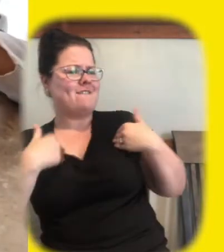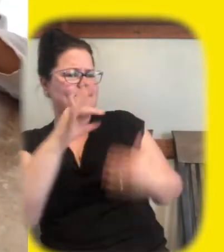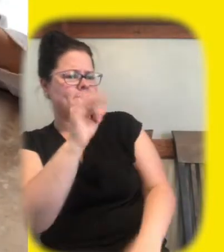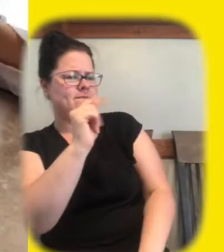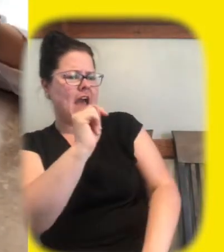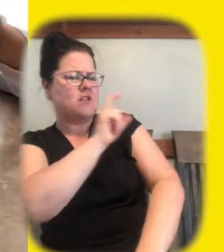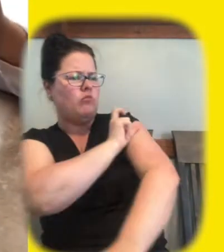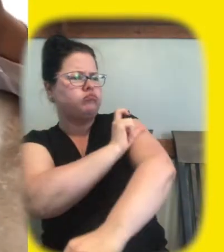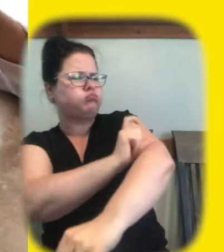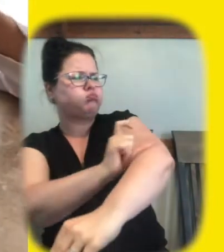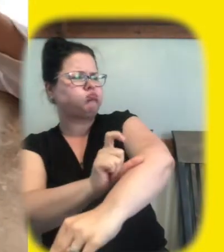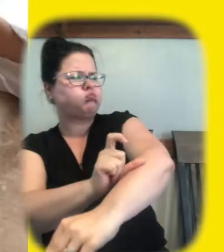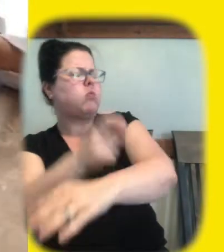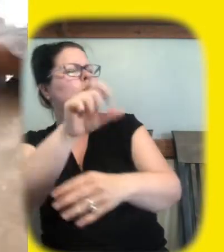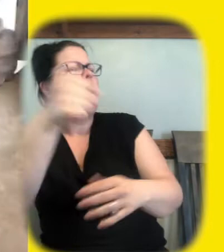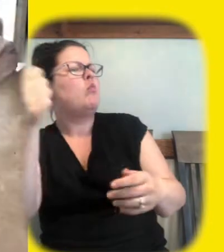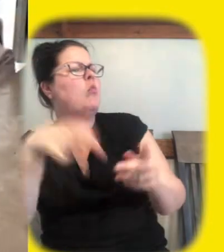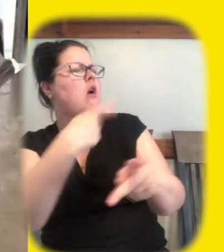fat